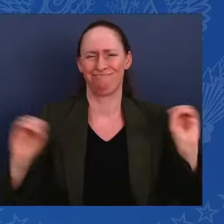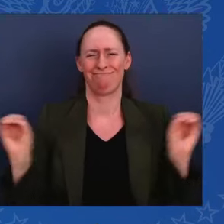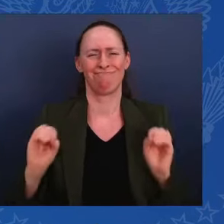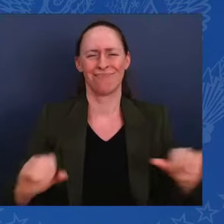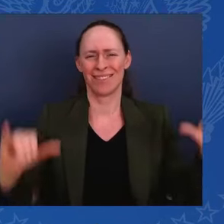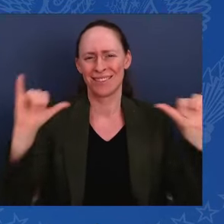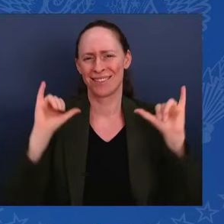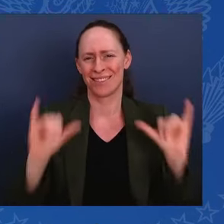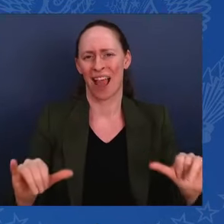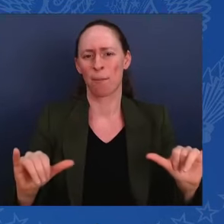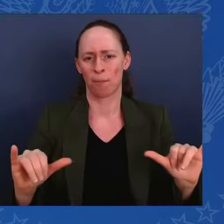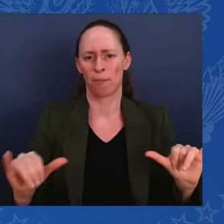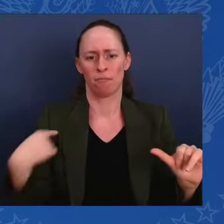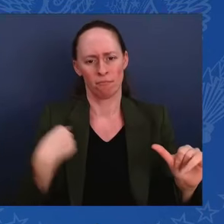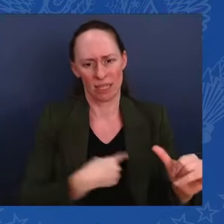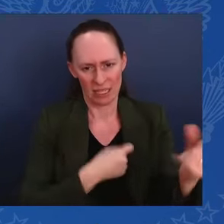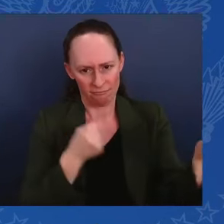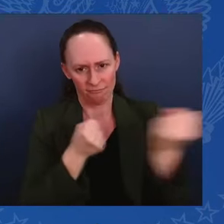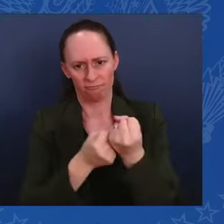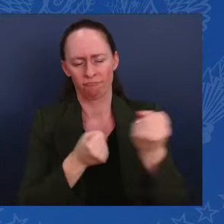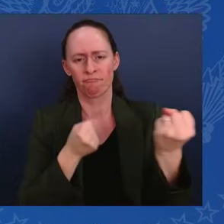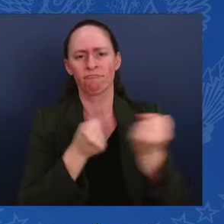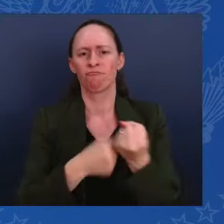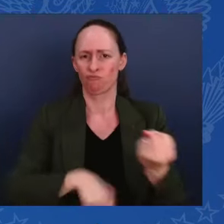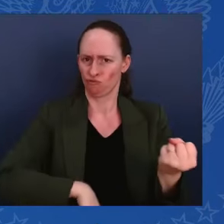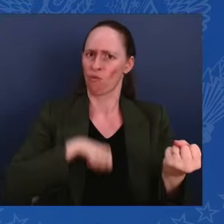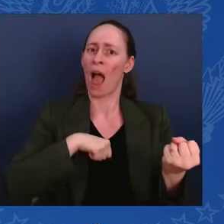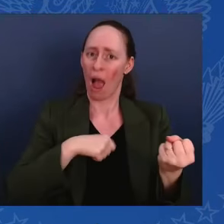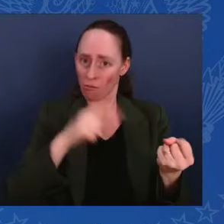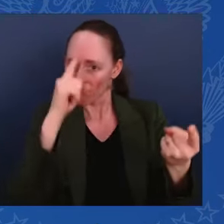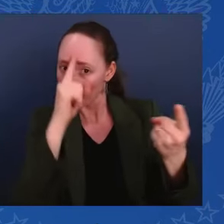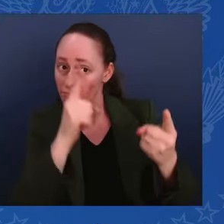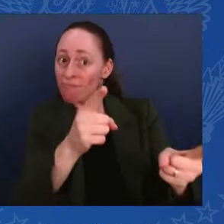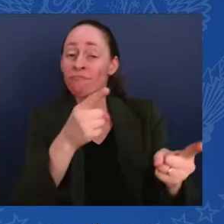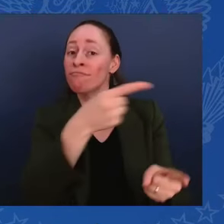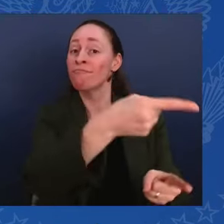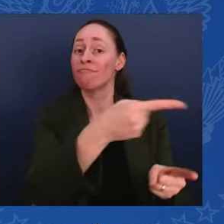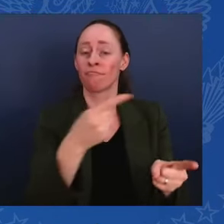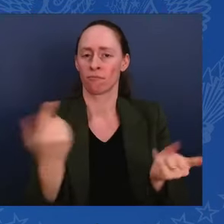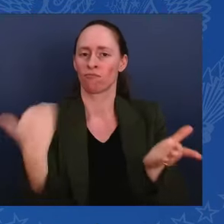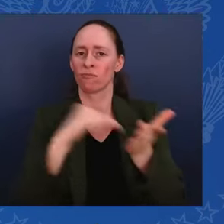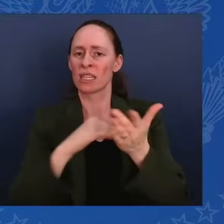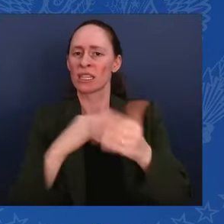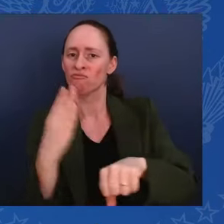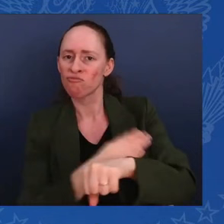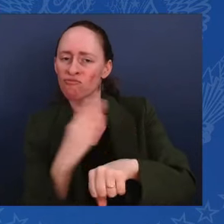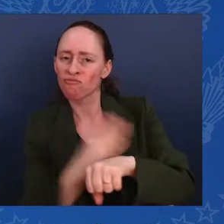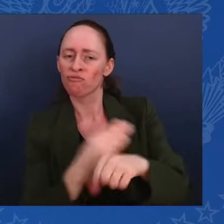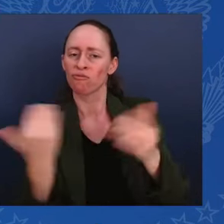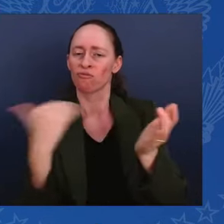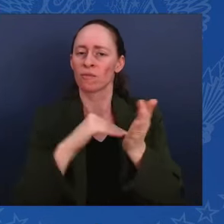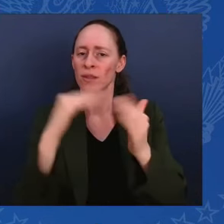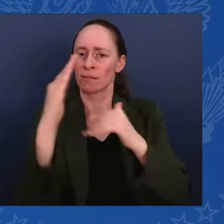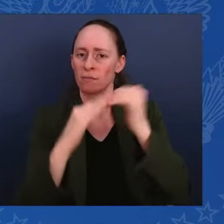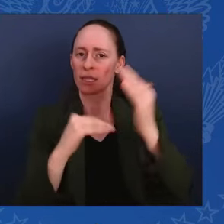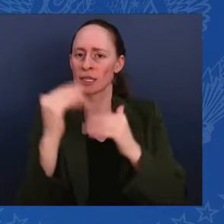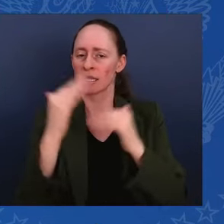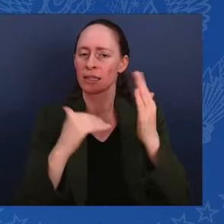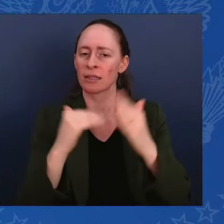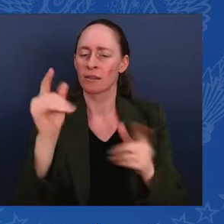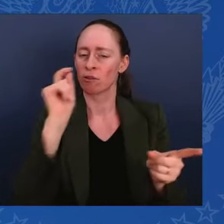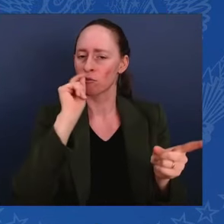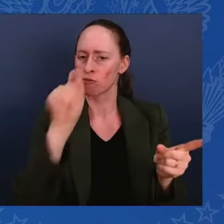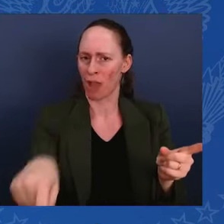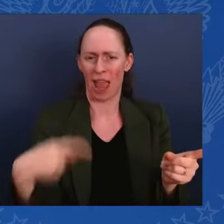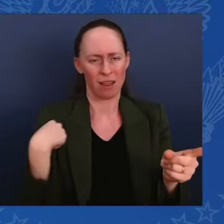Ukraine. I want to make four brief points today. One, we support your continued diplomatic efforts towards a just